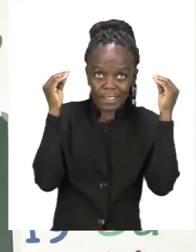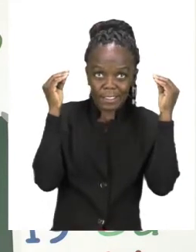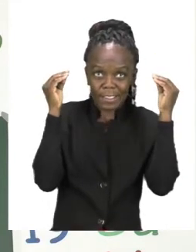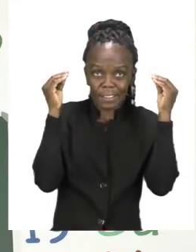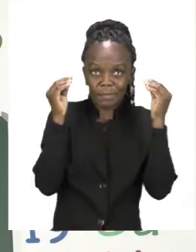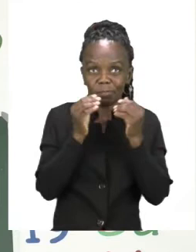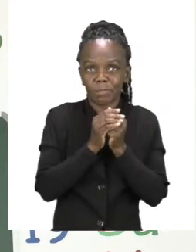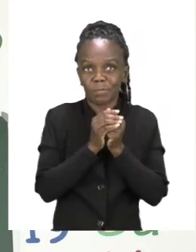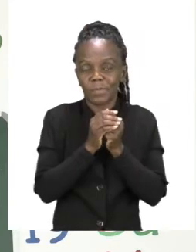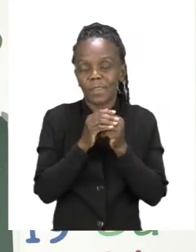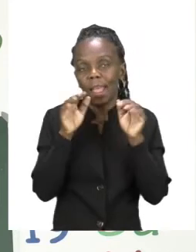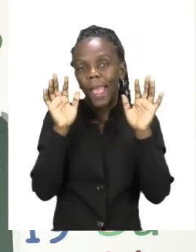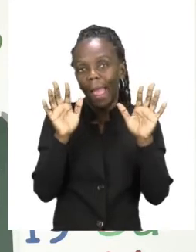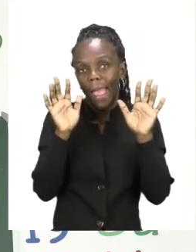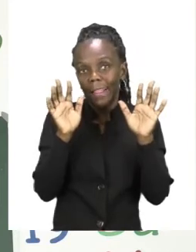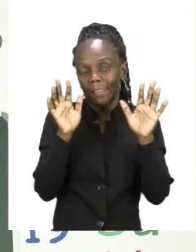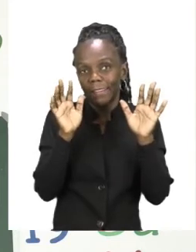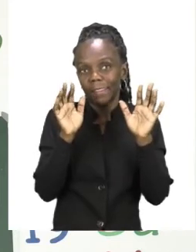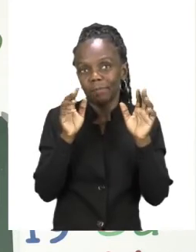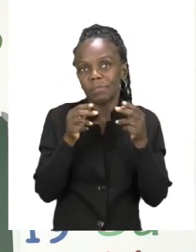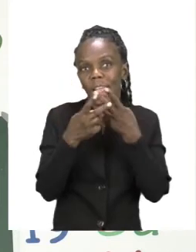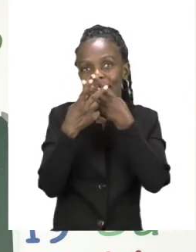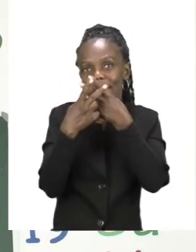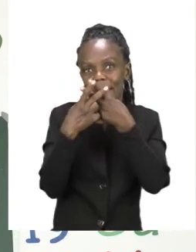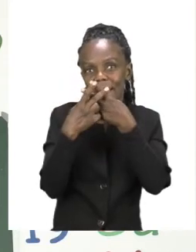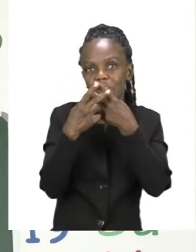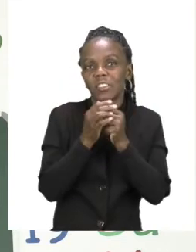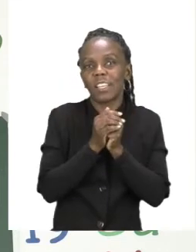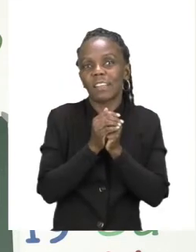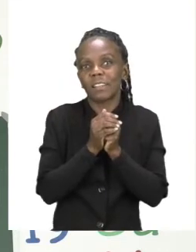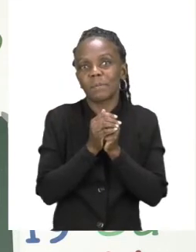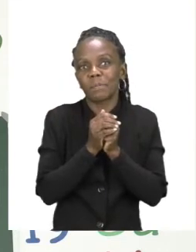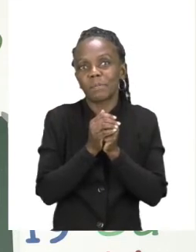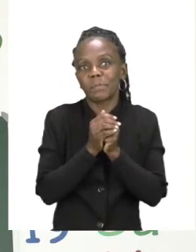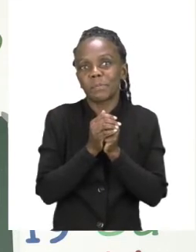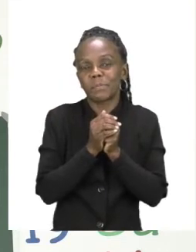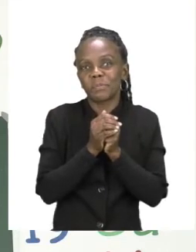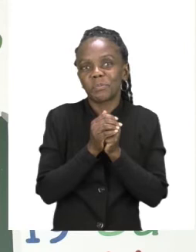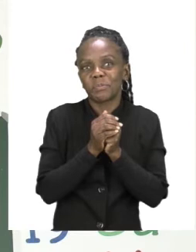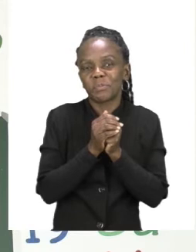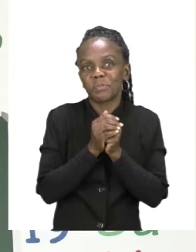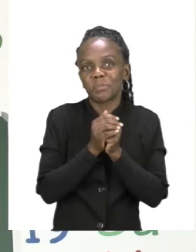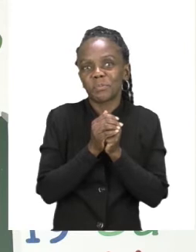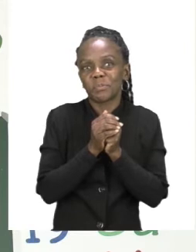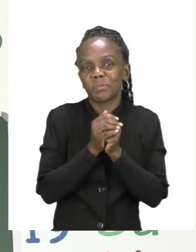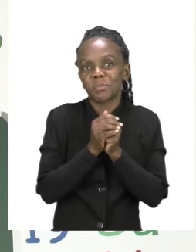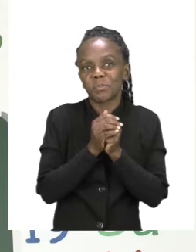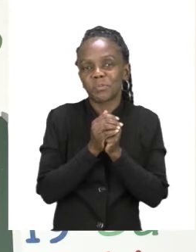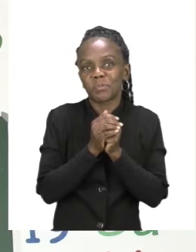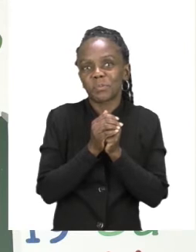hands and hashtag. So now